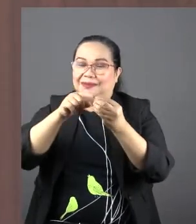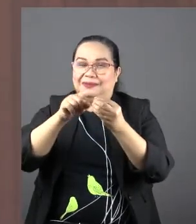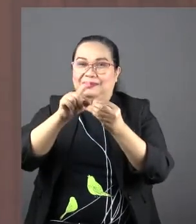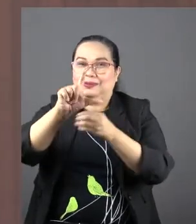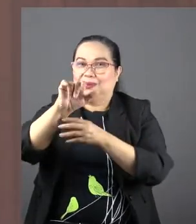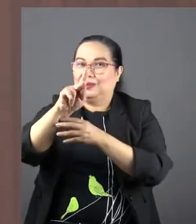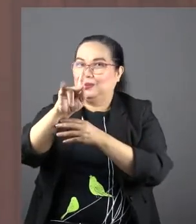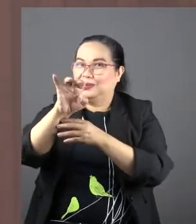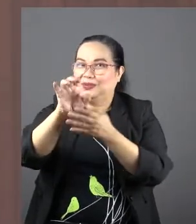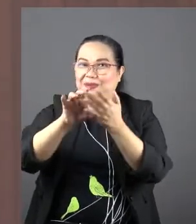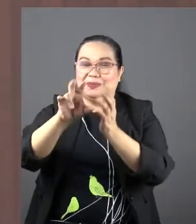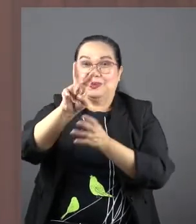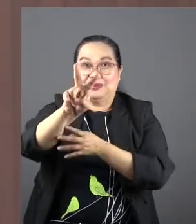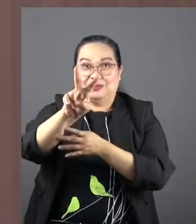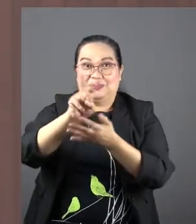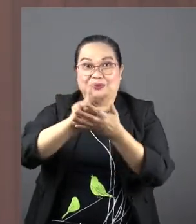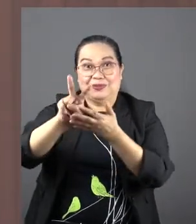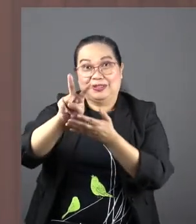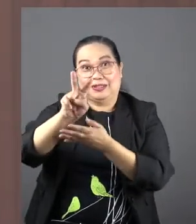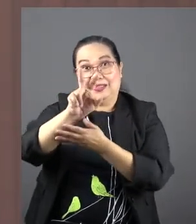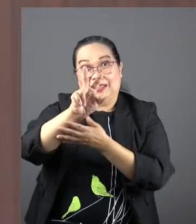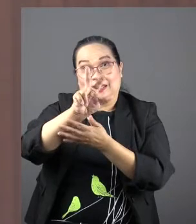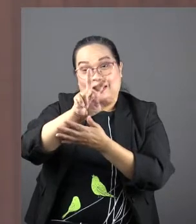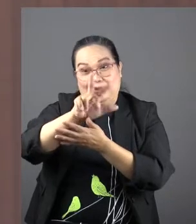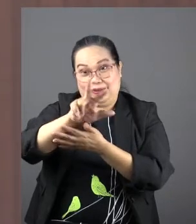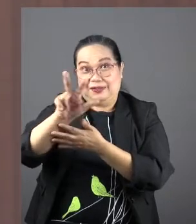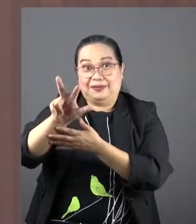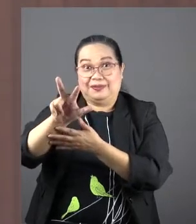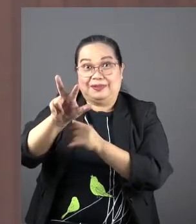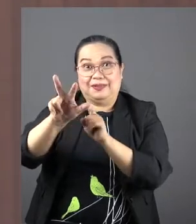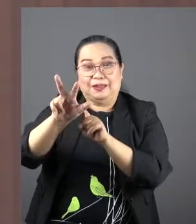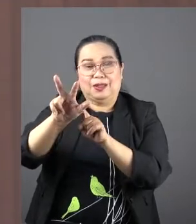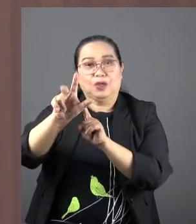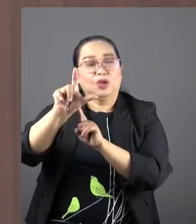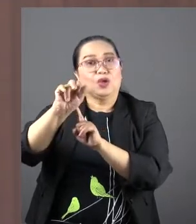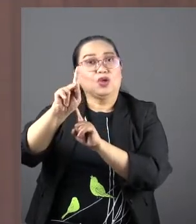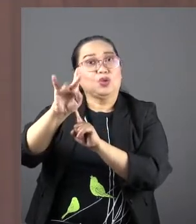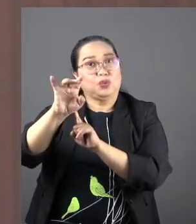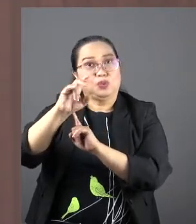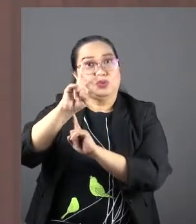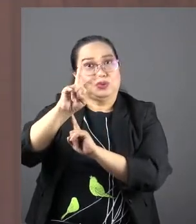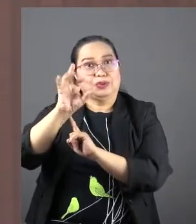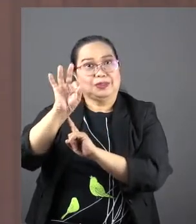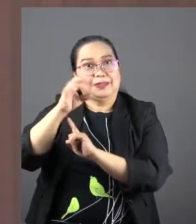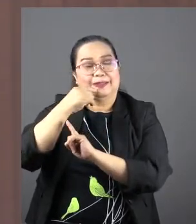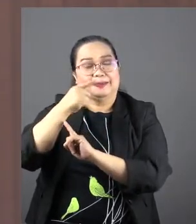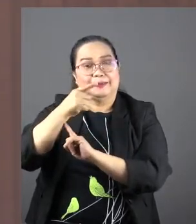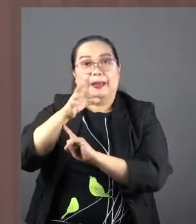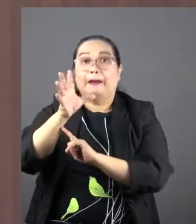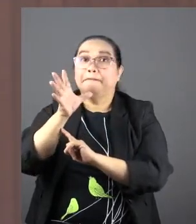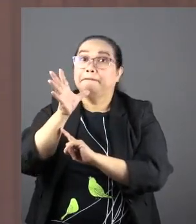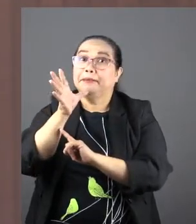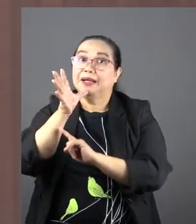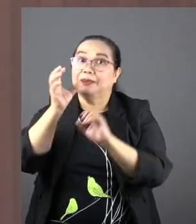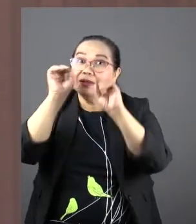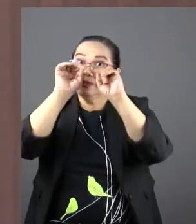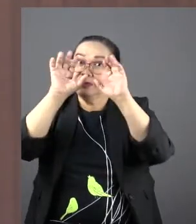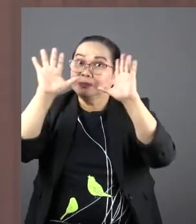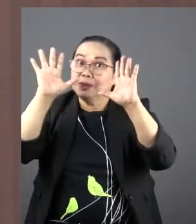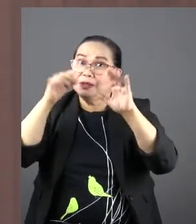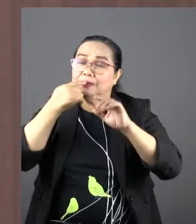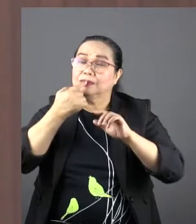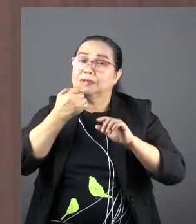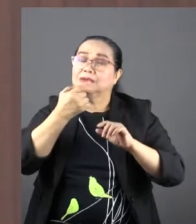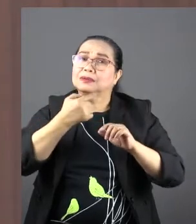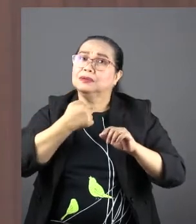chapter 2, verse 33, it affirms what Luke 2, 19 said. It says, His mother marveled at what was said